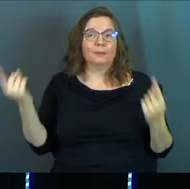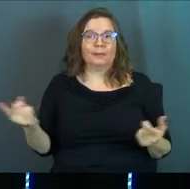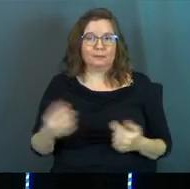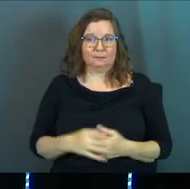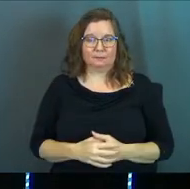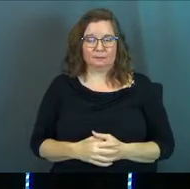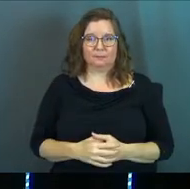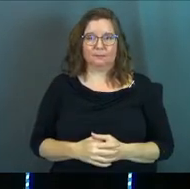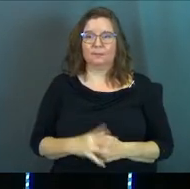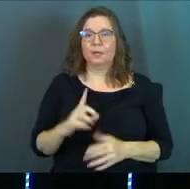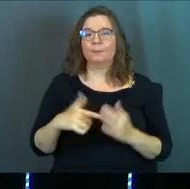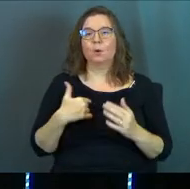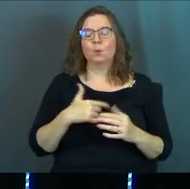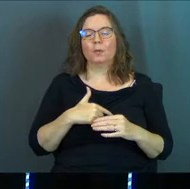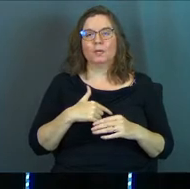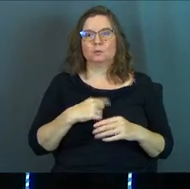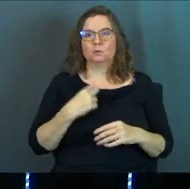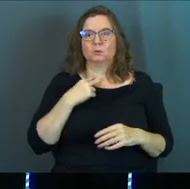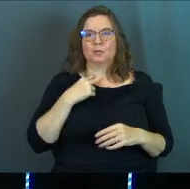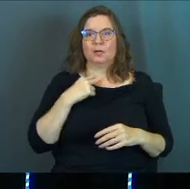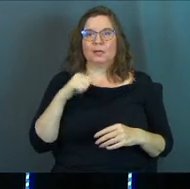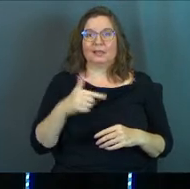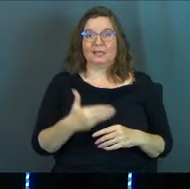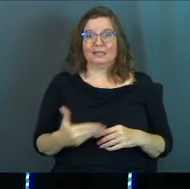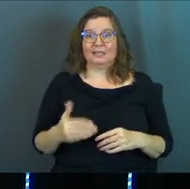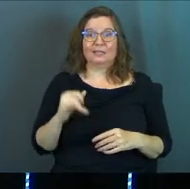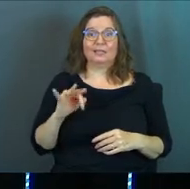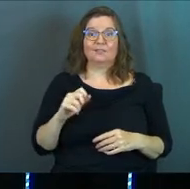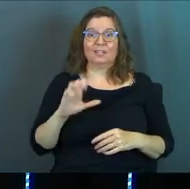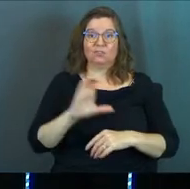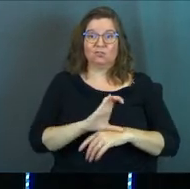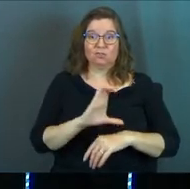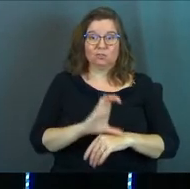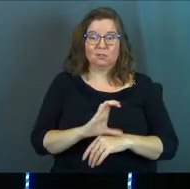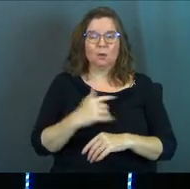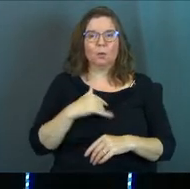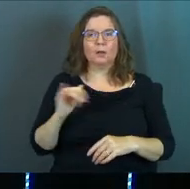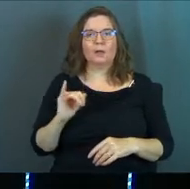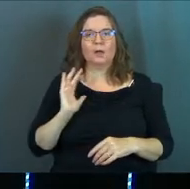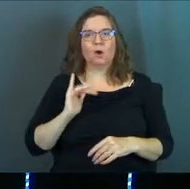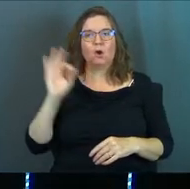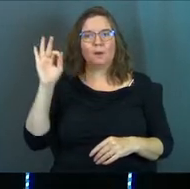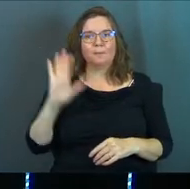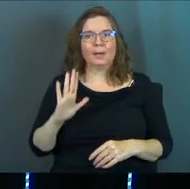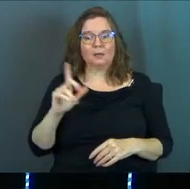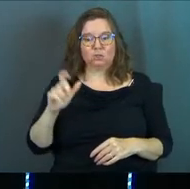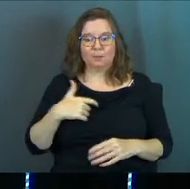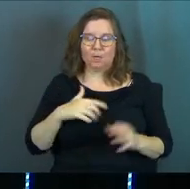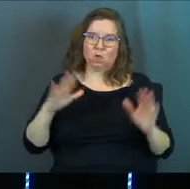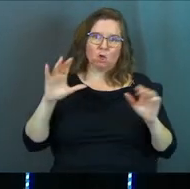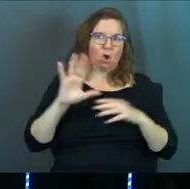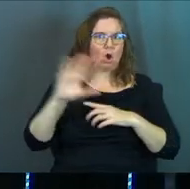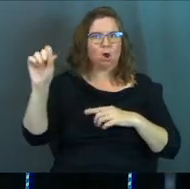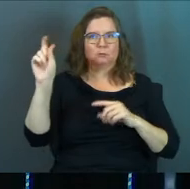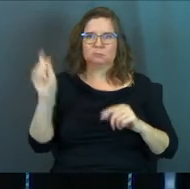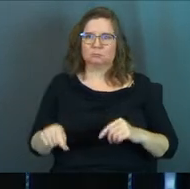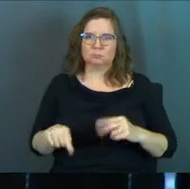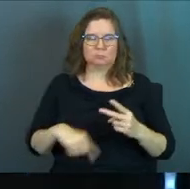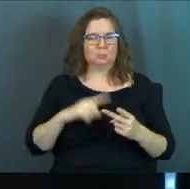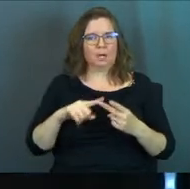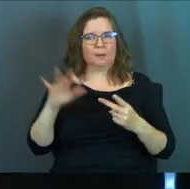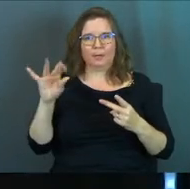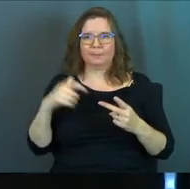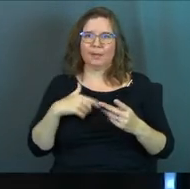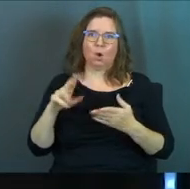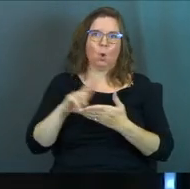been. But we get so stuck in this thing, even in the church, where it's like our pastors better be awesome and our